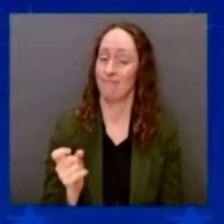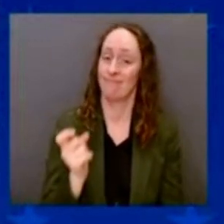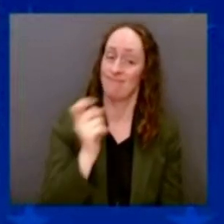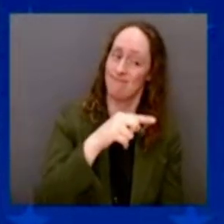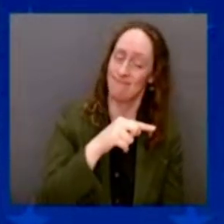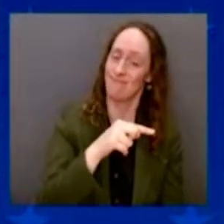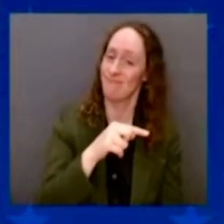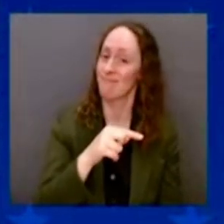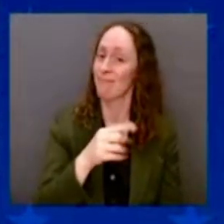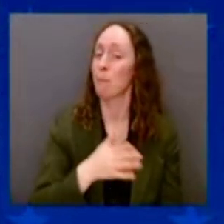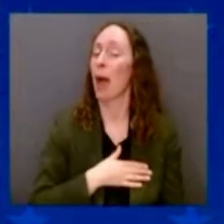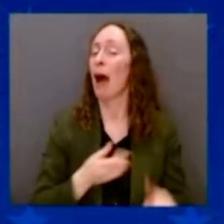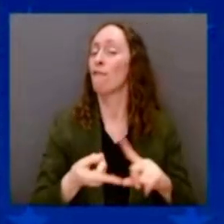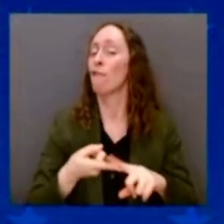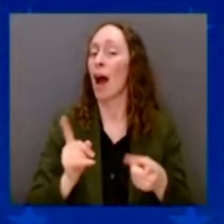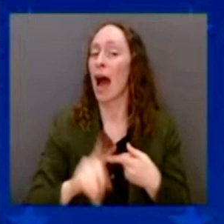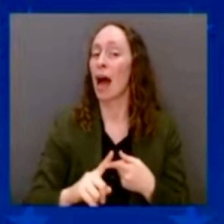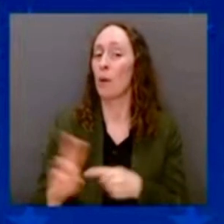Well, guess what?